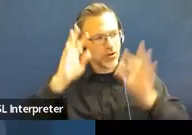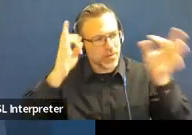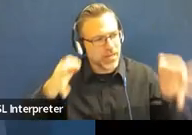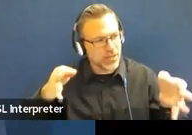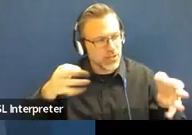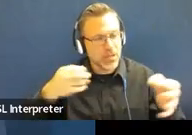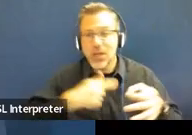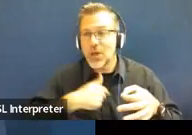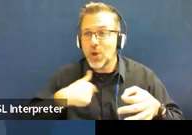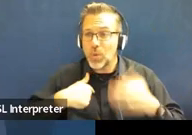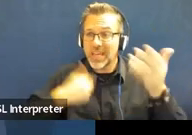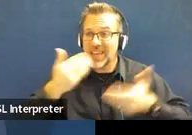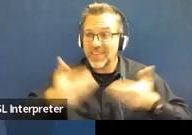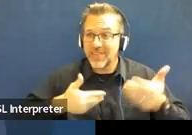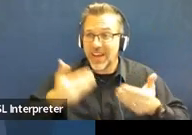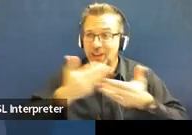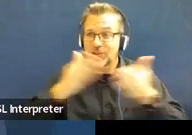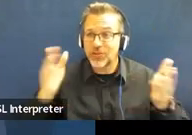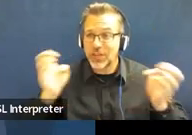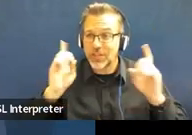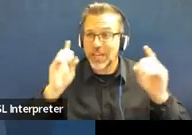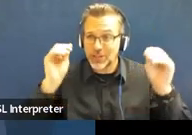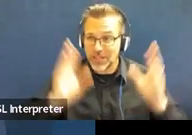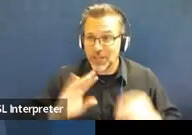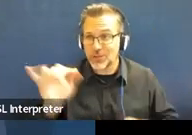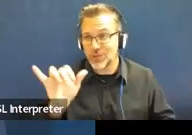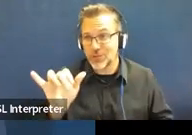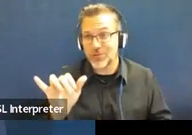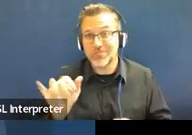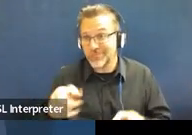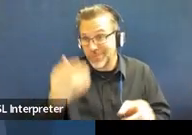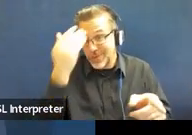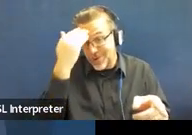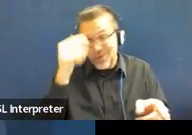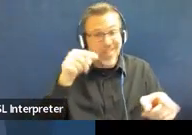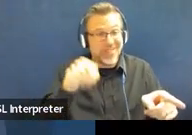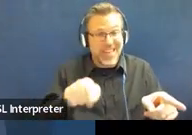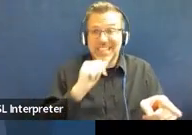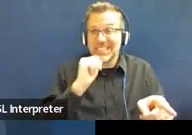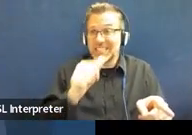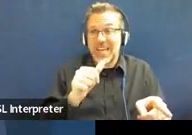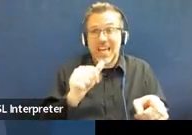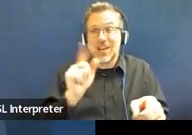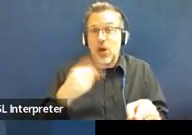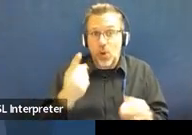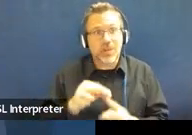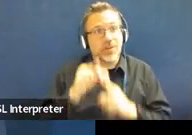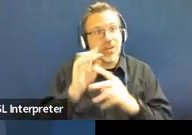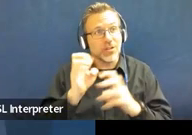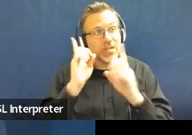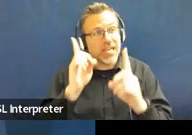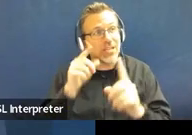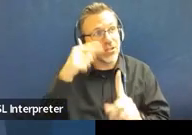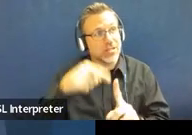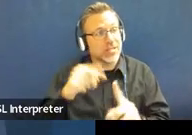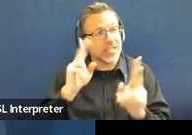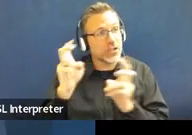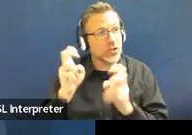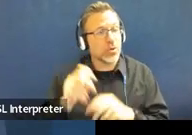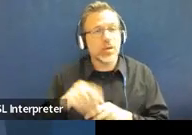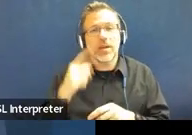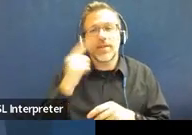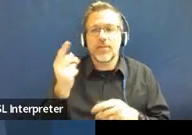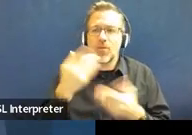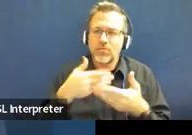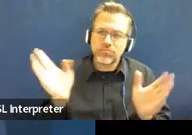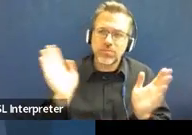as well, because as you know, this is not just a special education issue. Suspension and expulsion is not a special education issue. It is a school-wide, right?